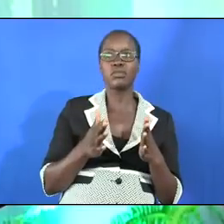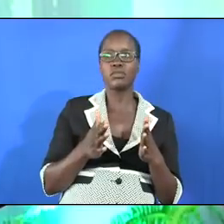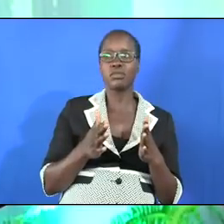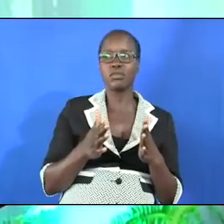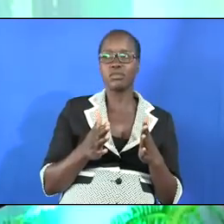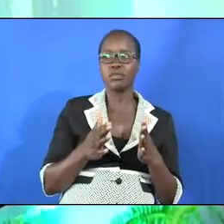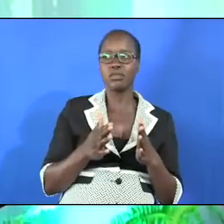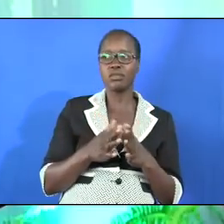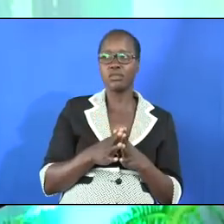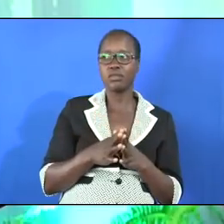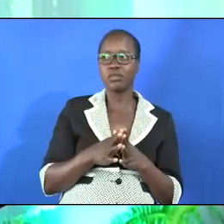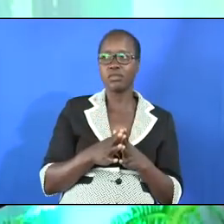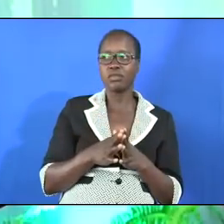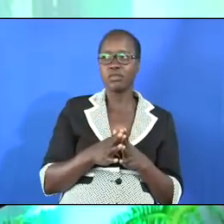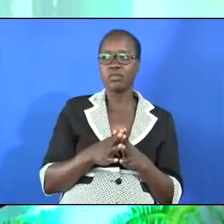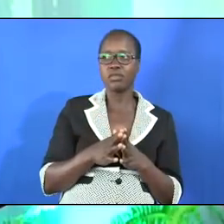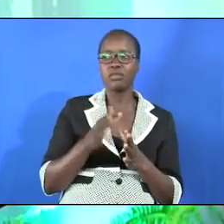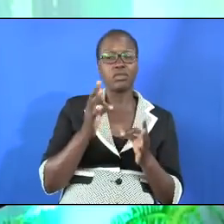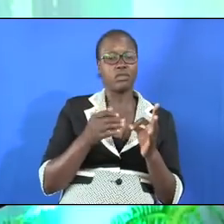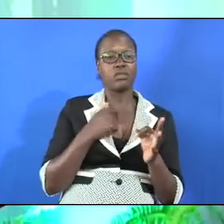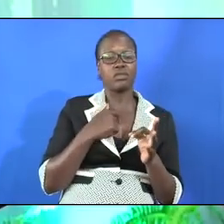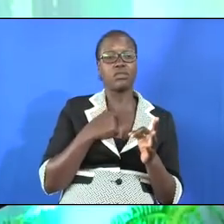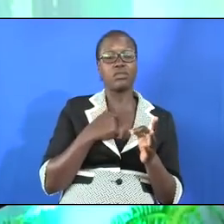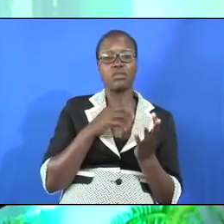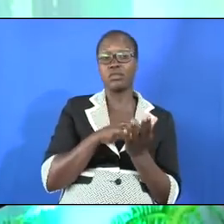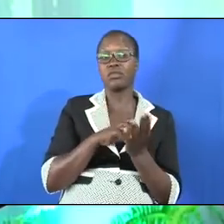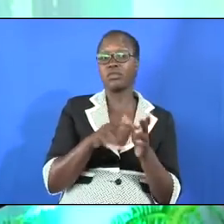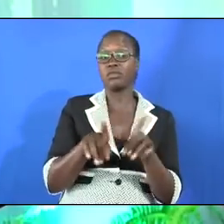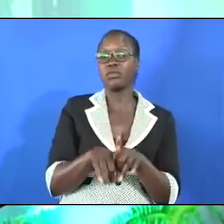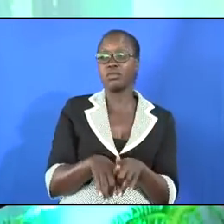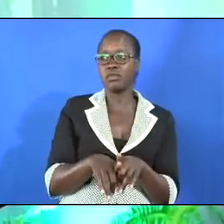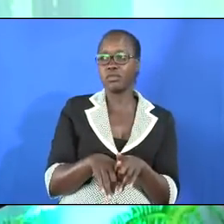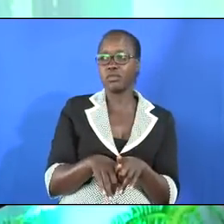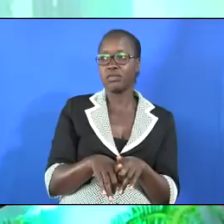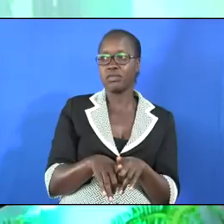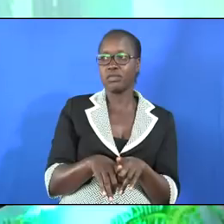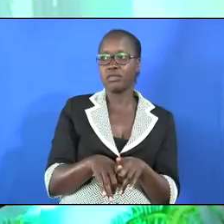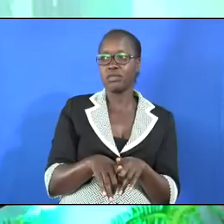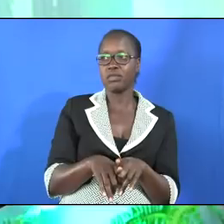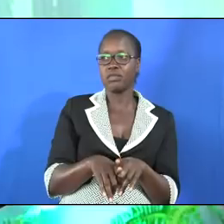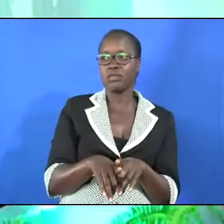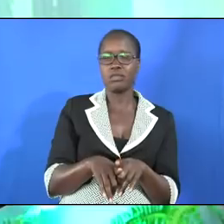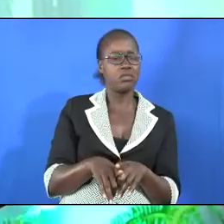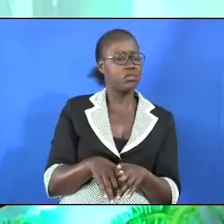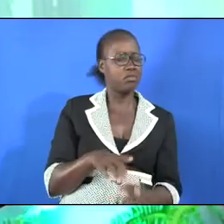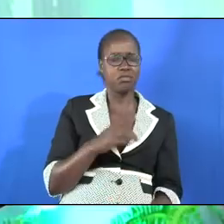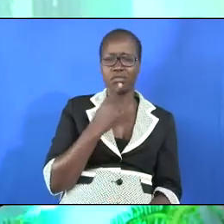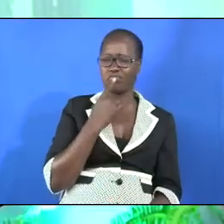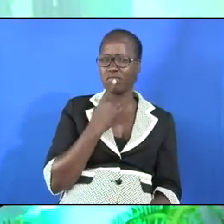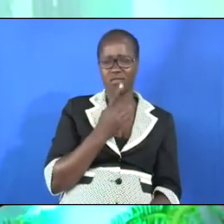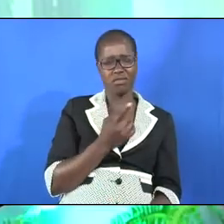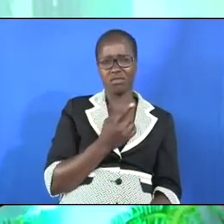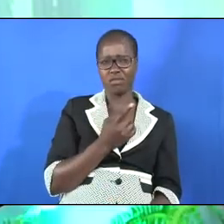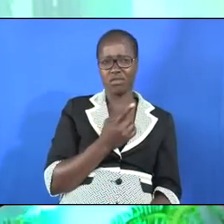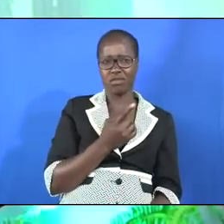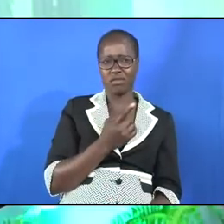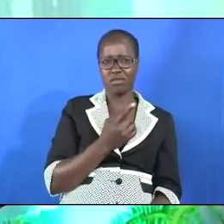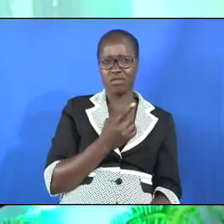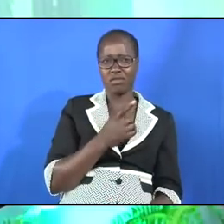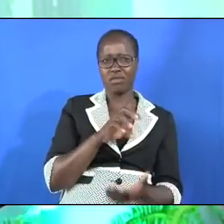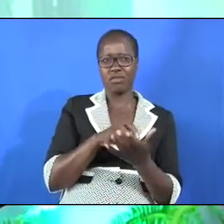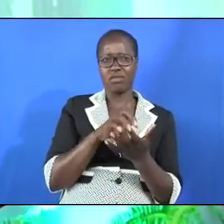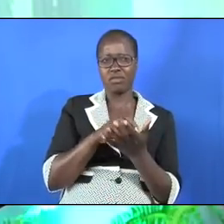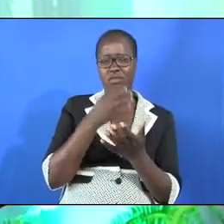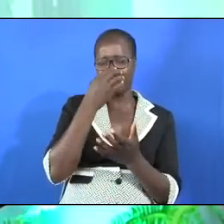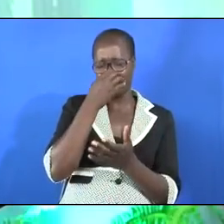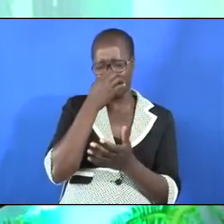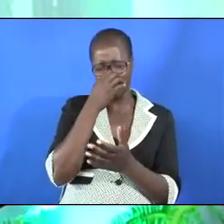Let us be honest, if I was the one in this situation, I am not sure that I would be in a position to